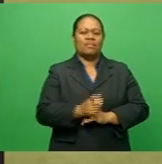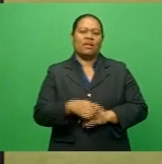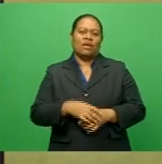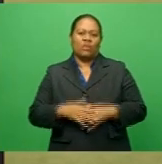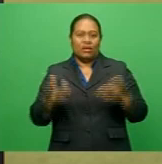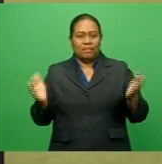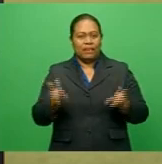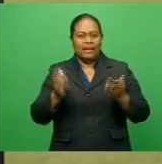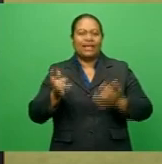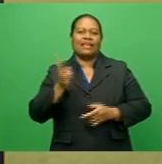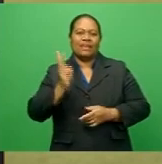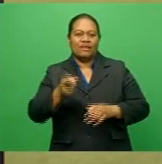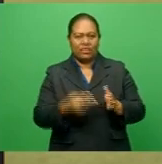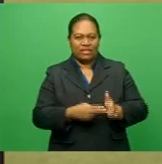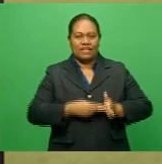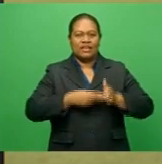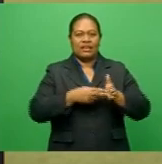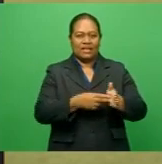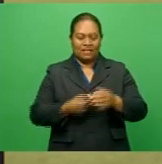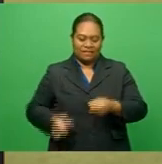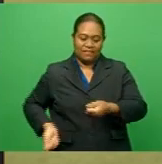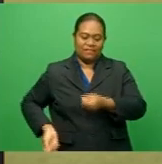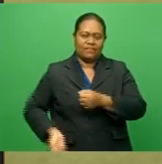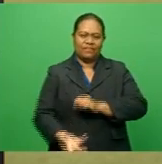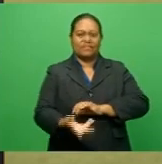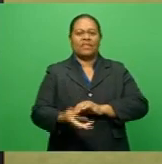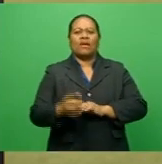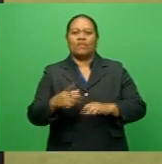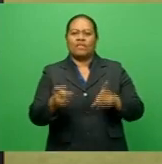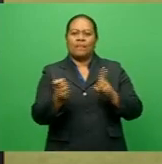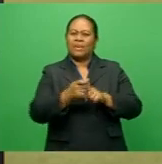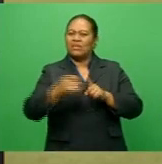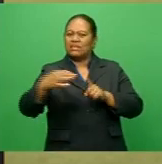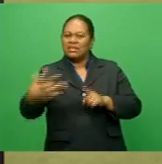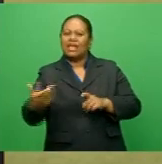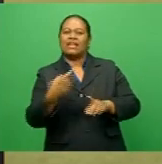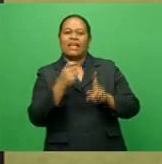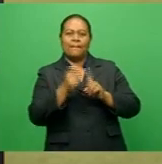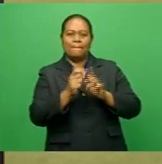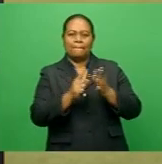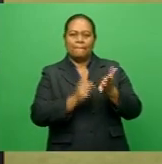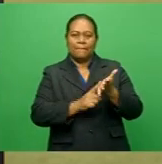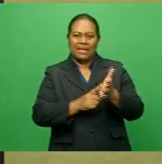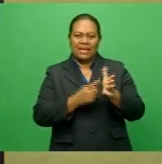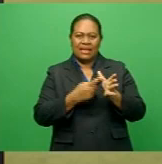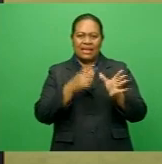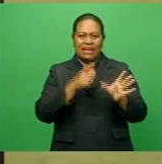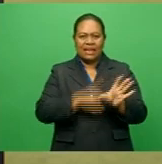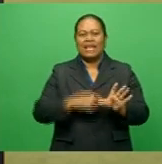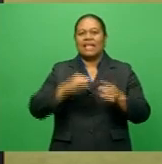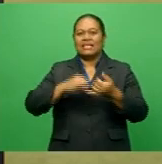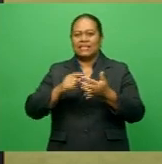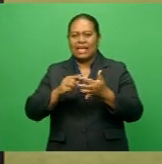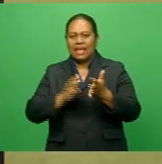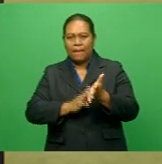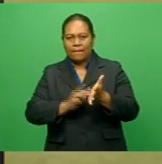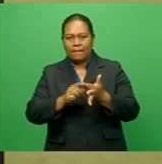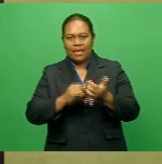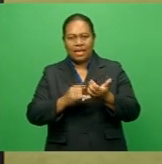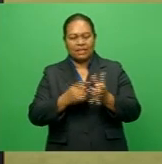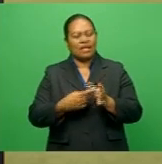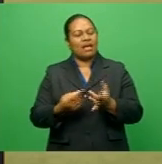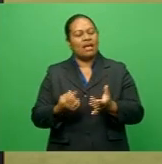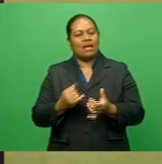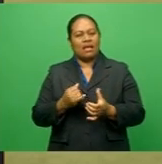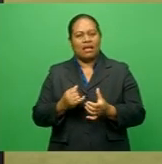once again with the likes of Nandi Bowling Doe, Rabinej Prasad and Kusal Pillay, Simesa Naisirwati and others.